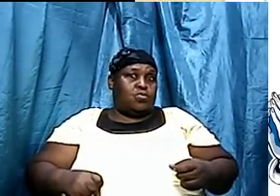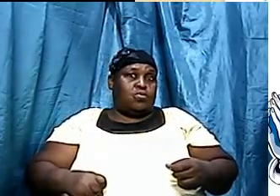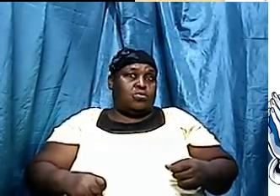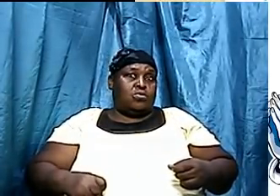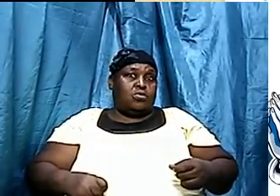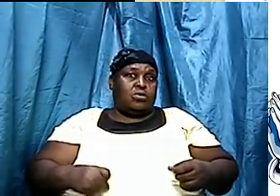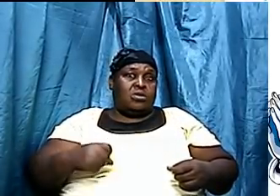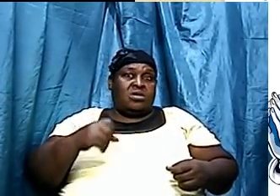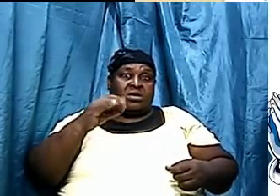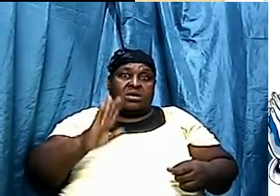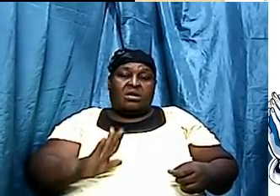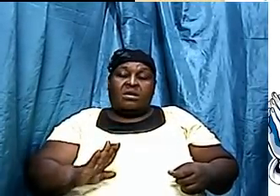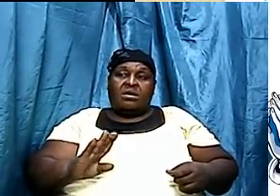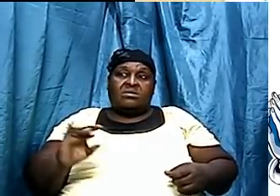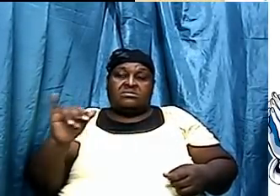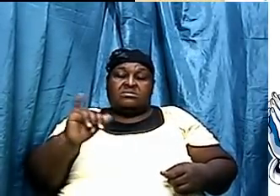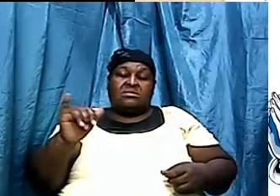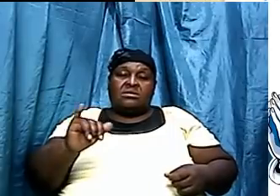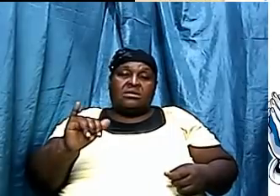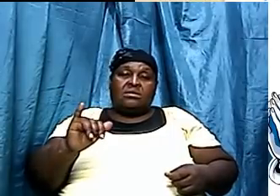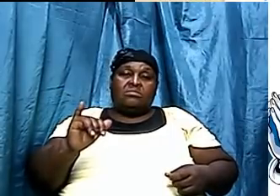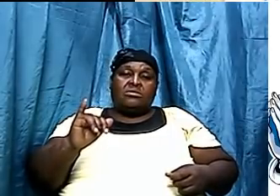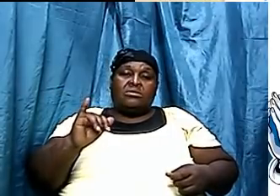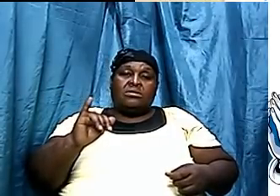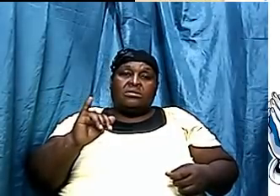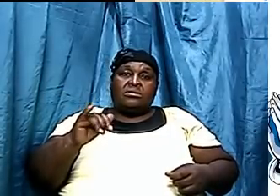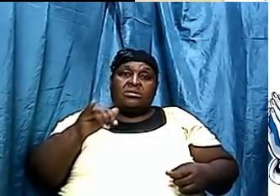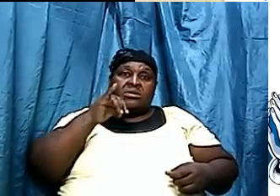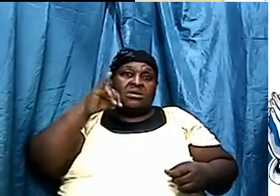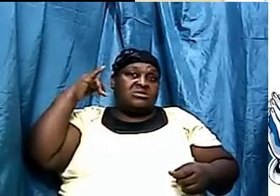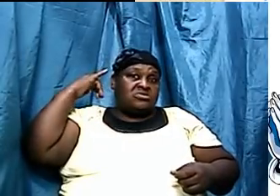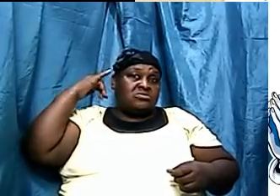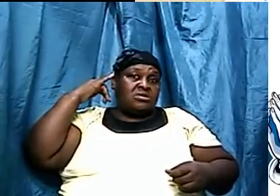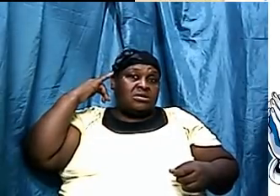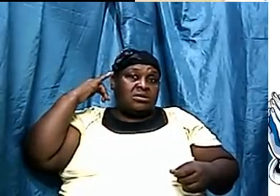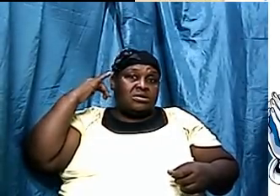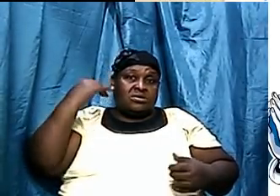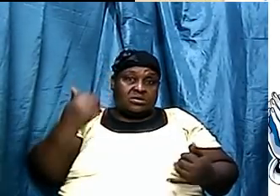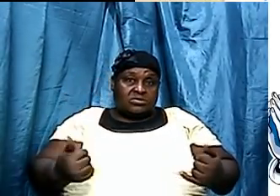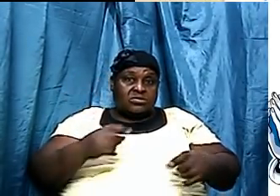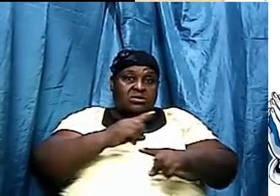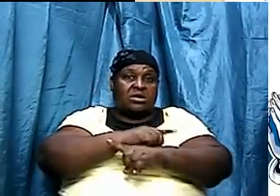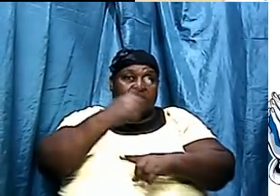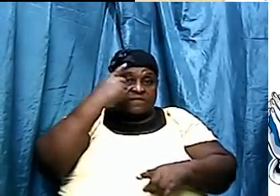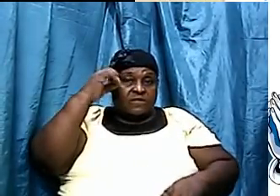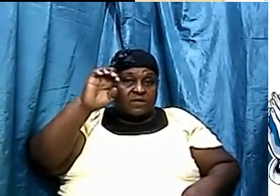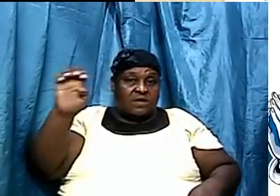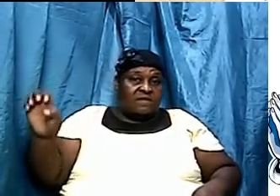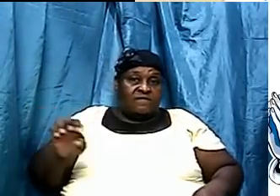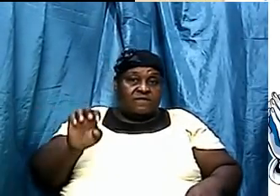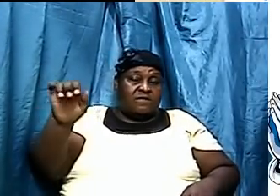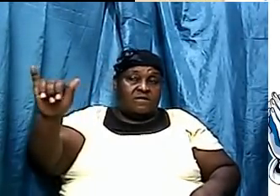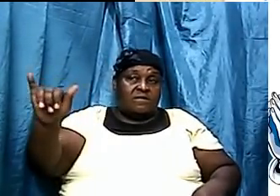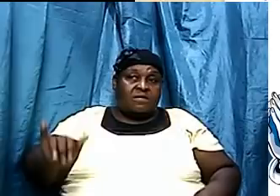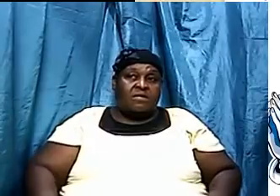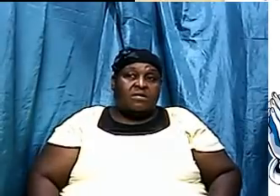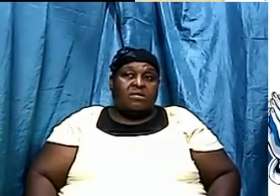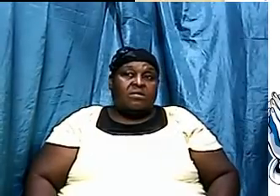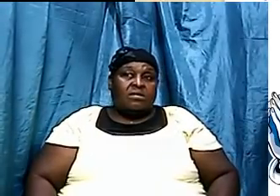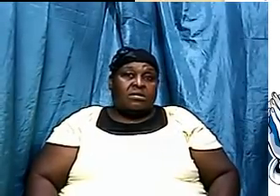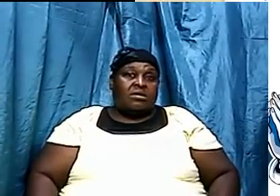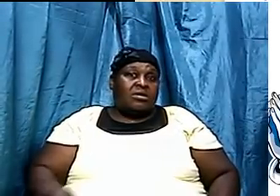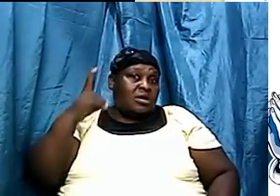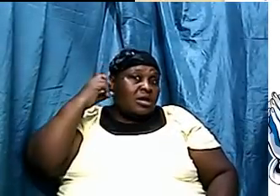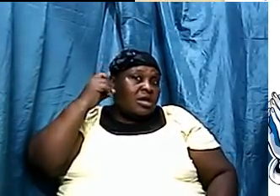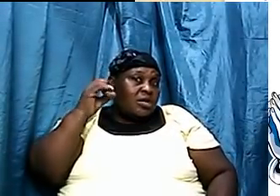persons who have heard preachers who know the stuff and when nowadays because they get old as a boy when my younger days